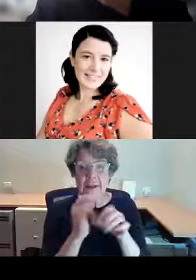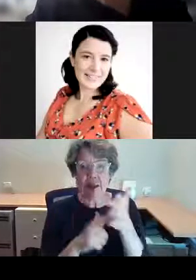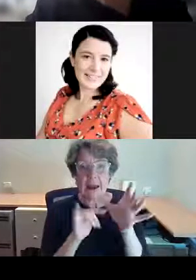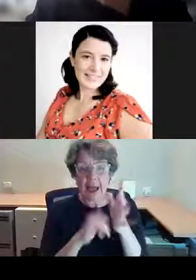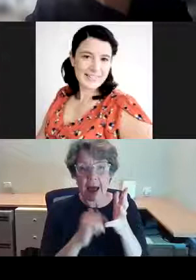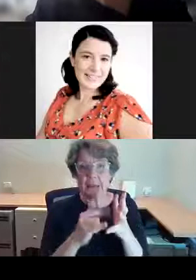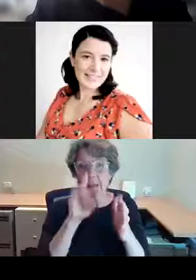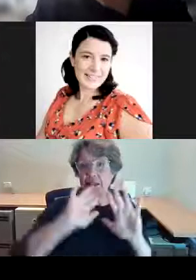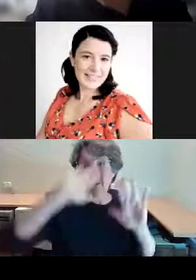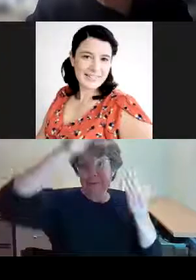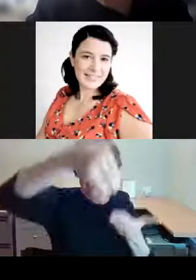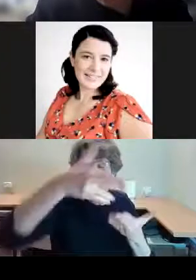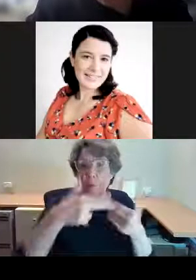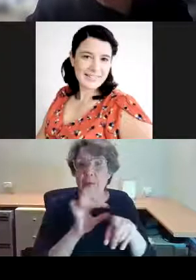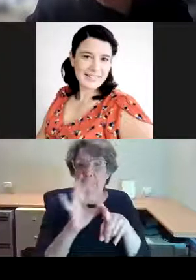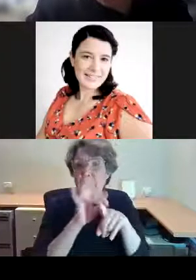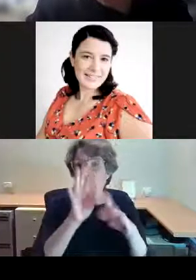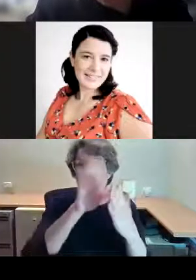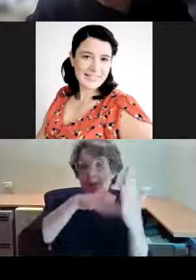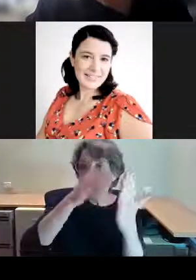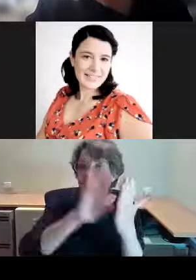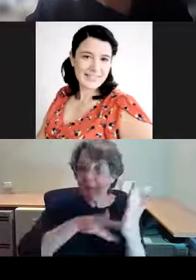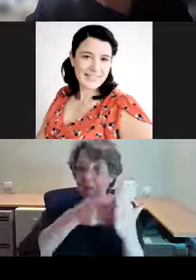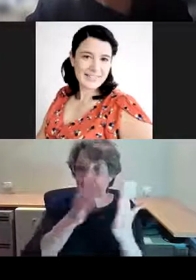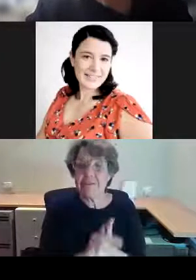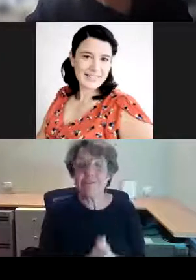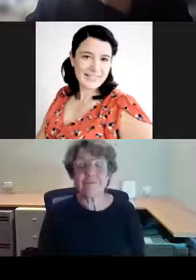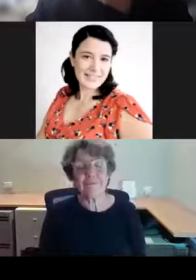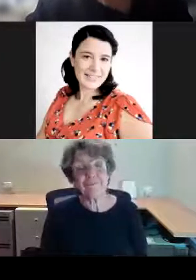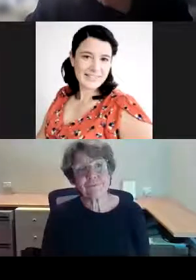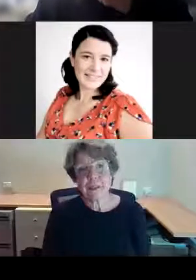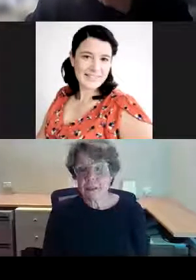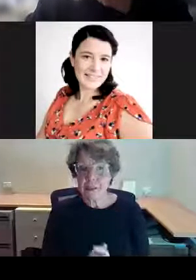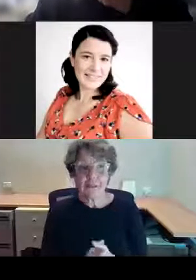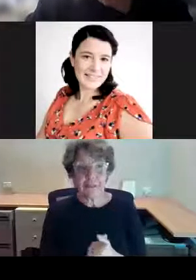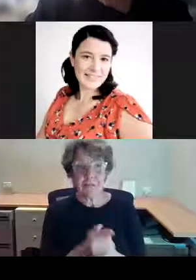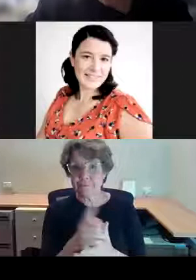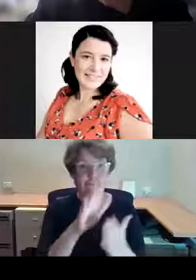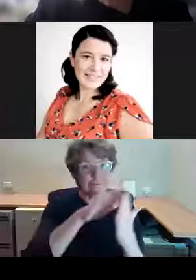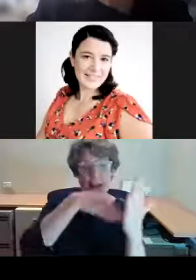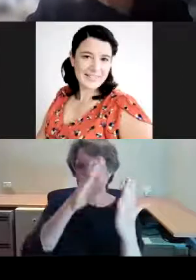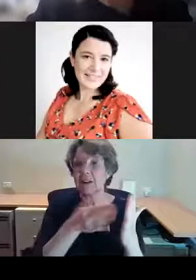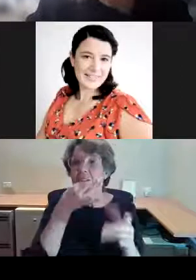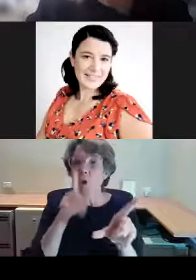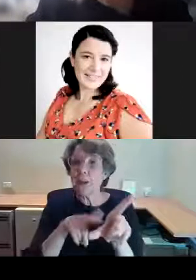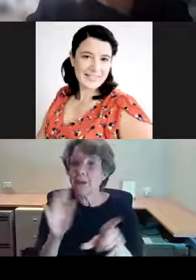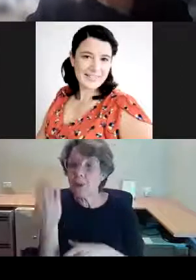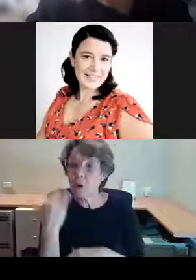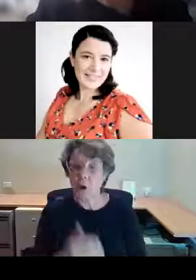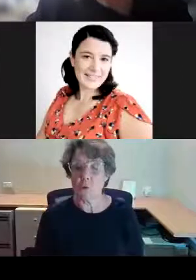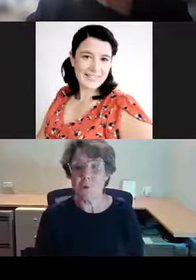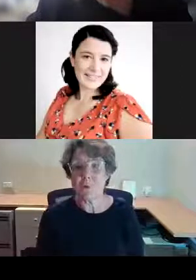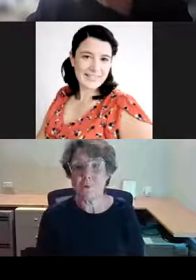which was installed a few years ago, which really makes this interior